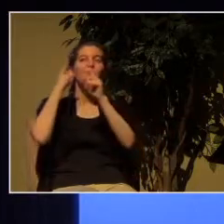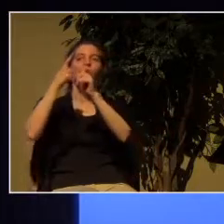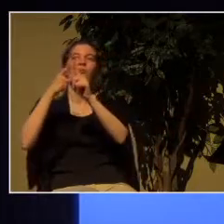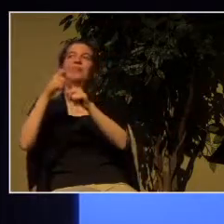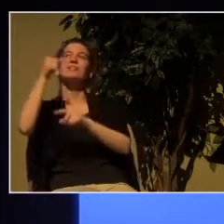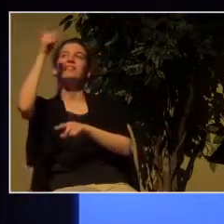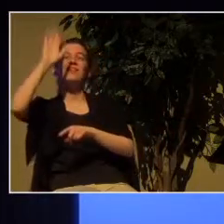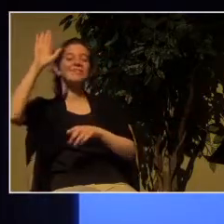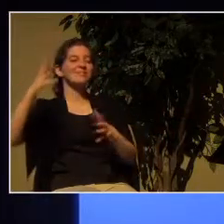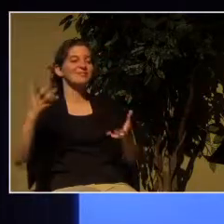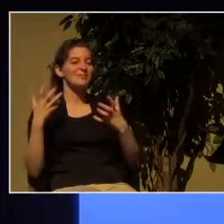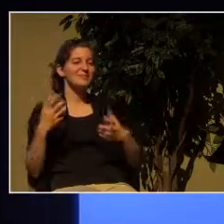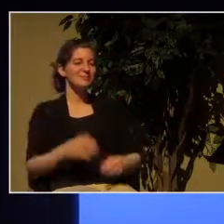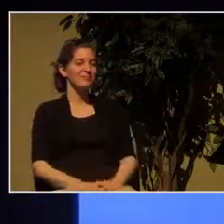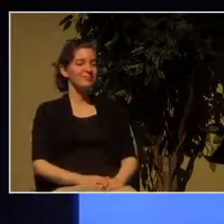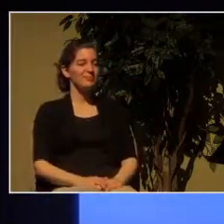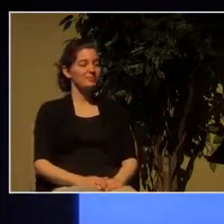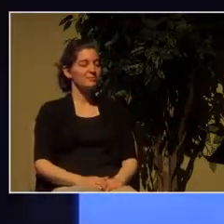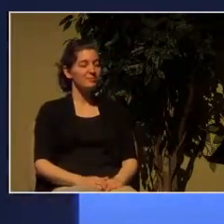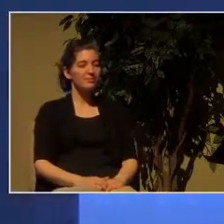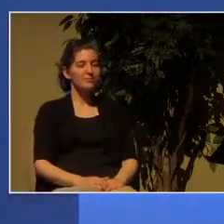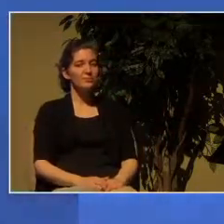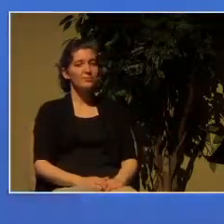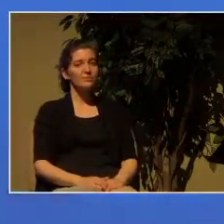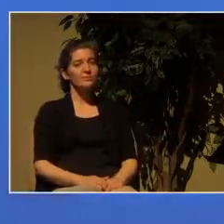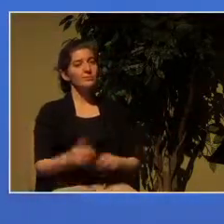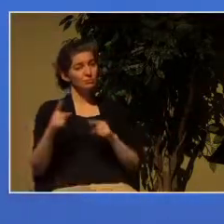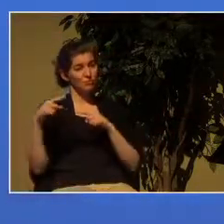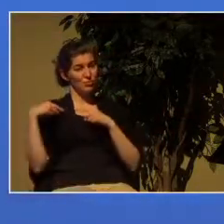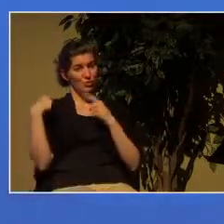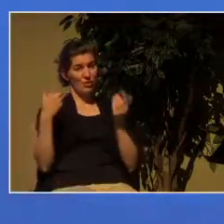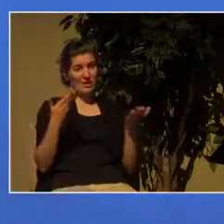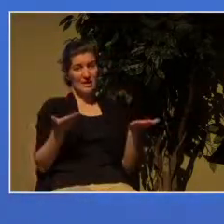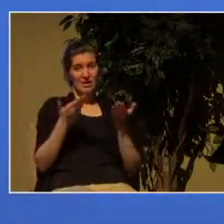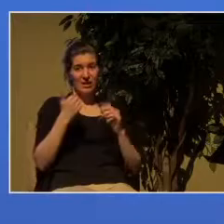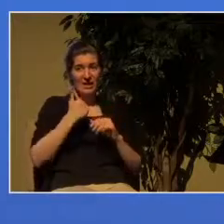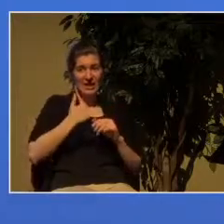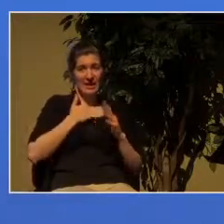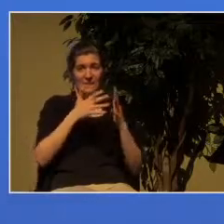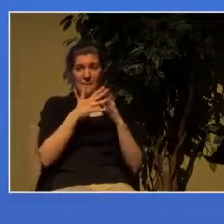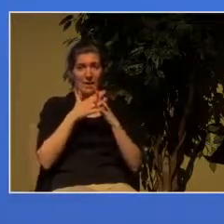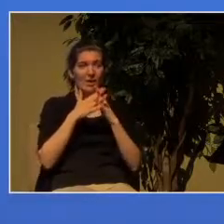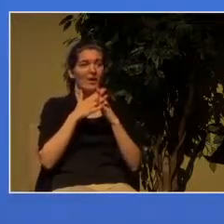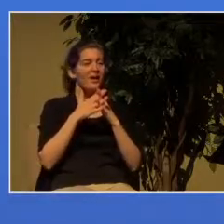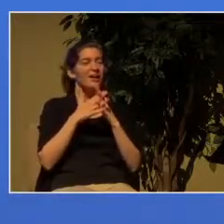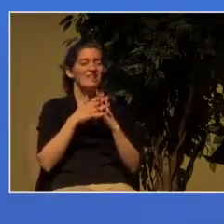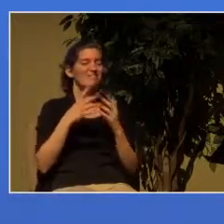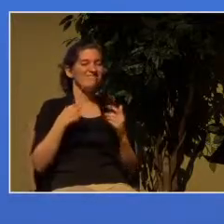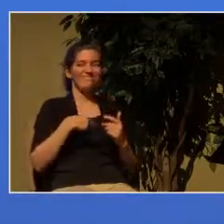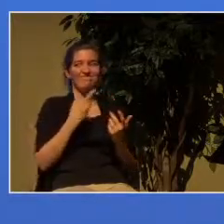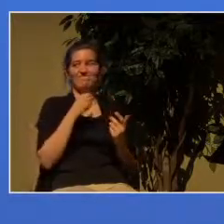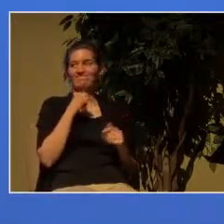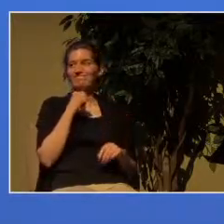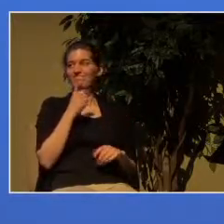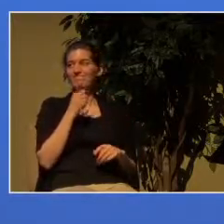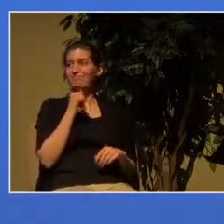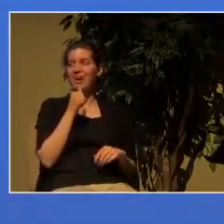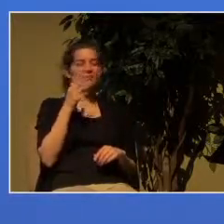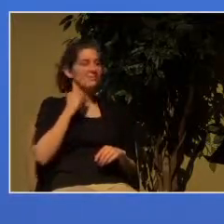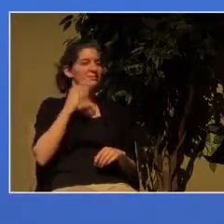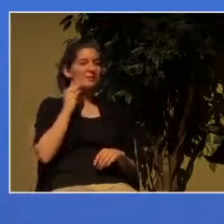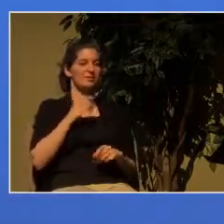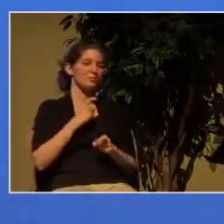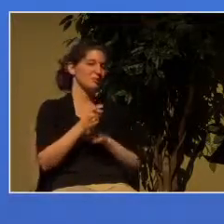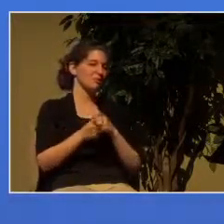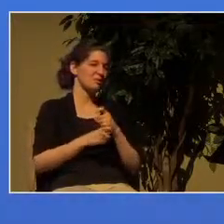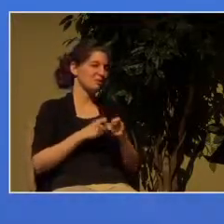in the western world you and I you know we haven't known a lot of persecution other than maybe you know somebody makes fun of us because we go to church